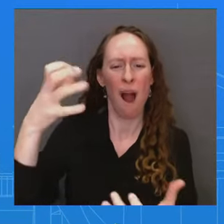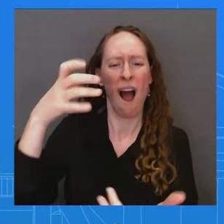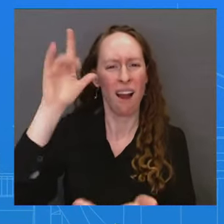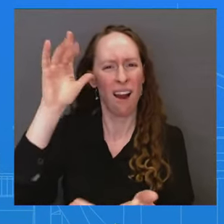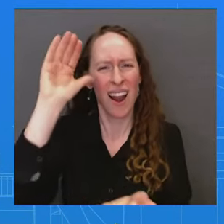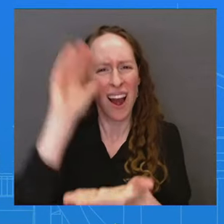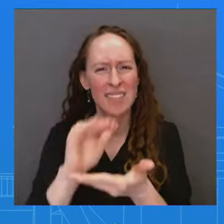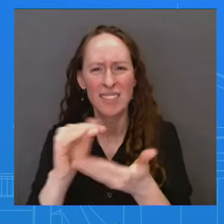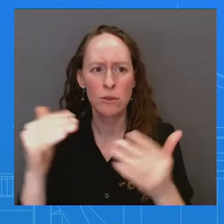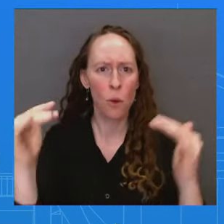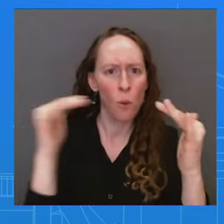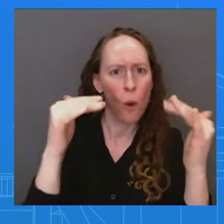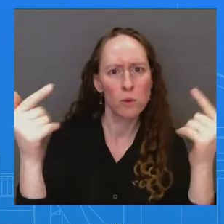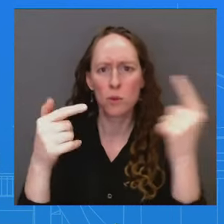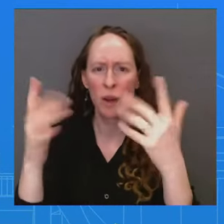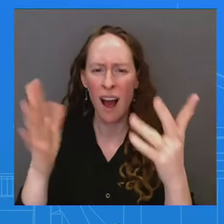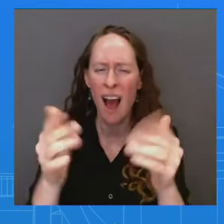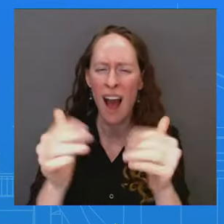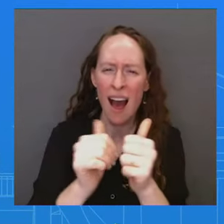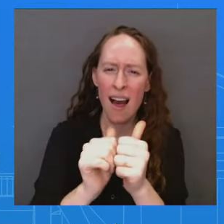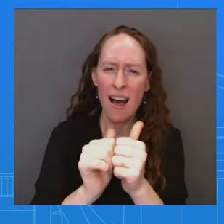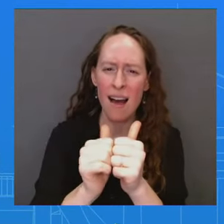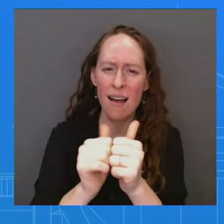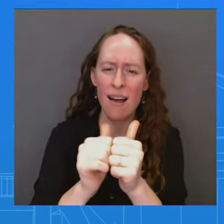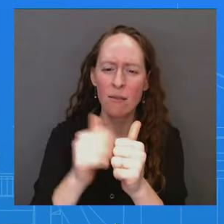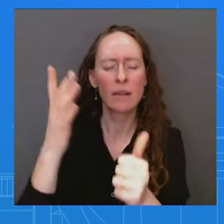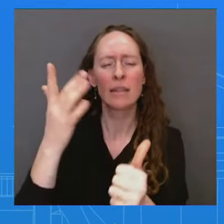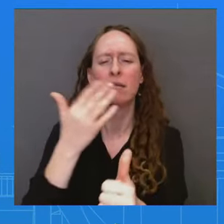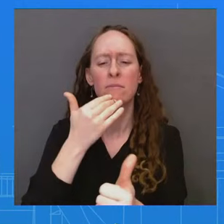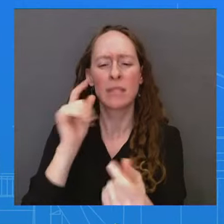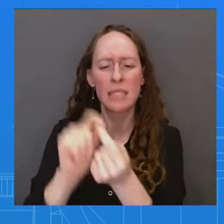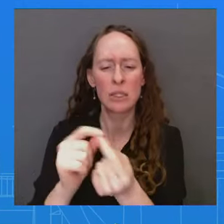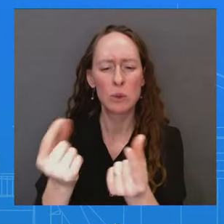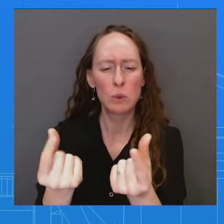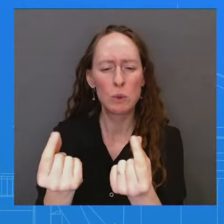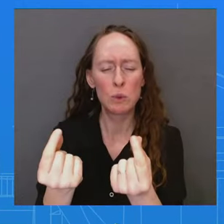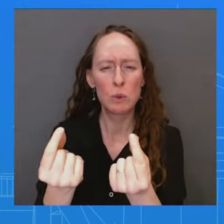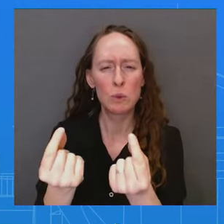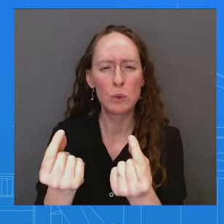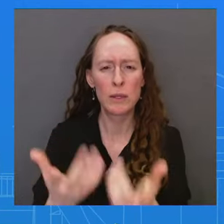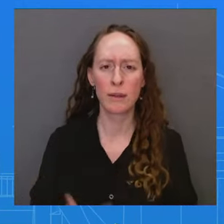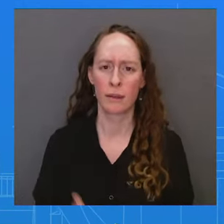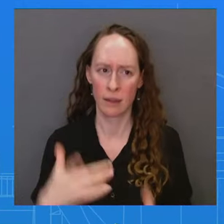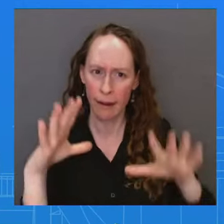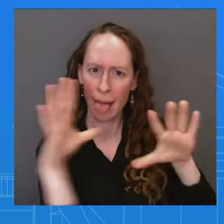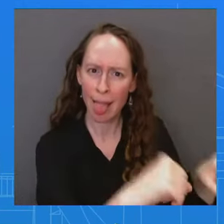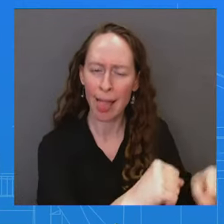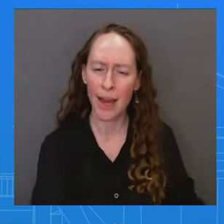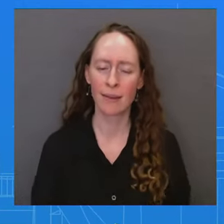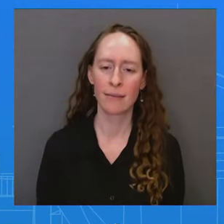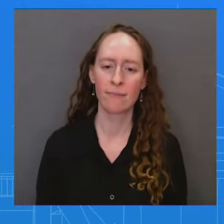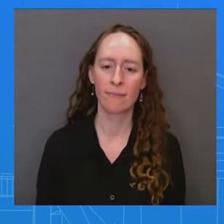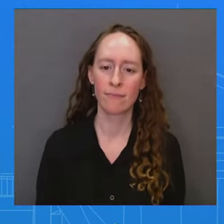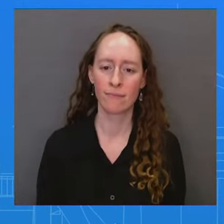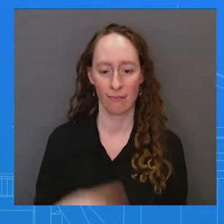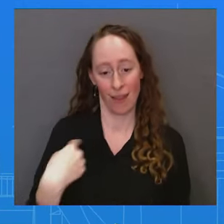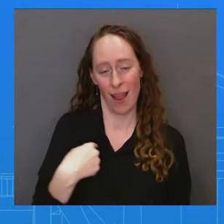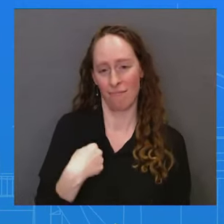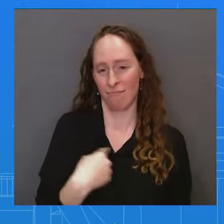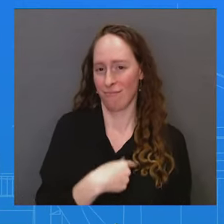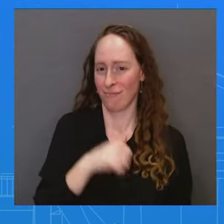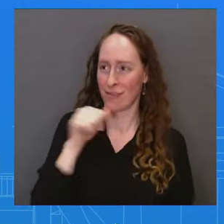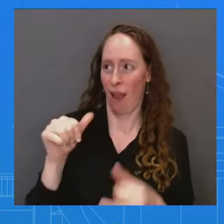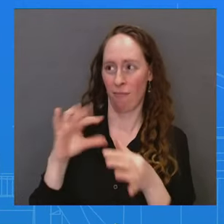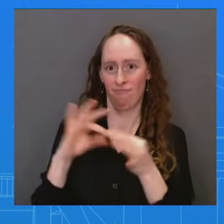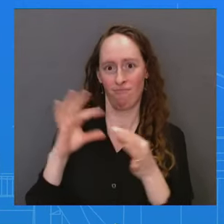about their operations. I'm not going to lay out their timetable or their schedule of events. They have talked about the fact that they recognize a need to